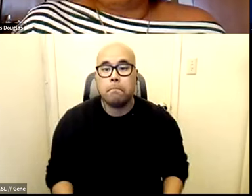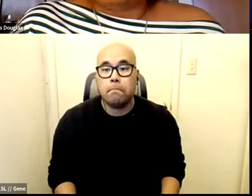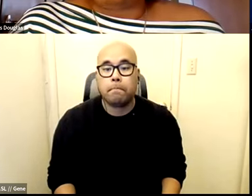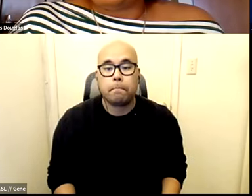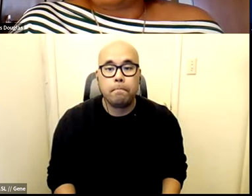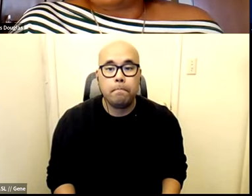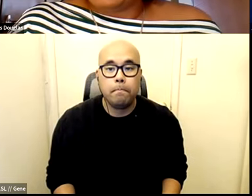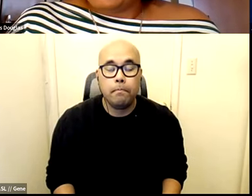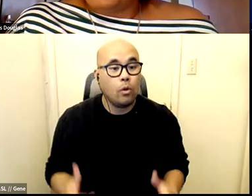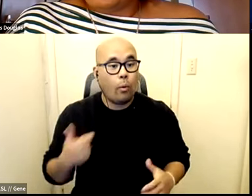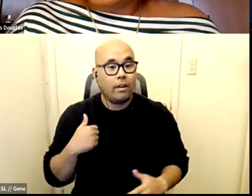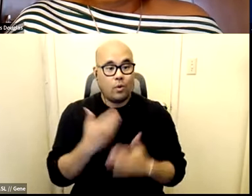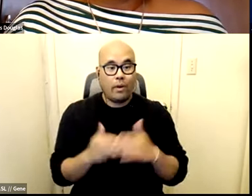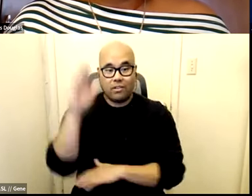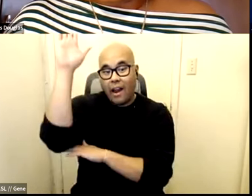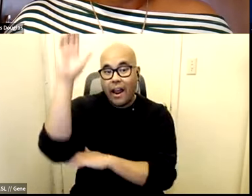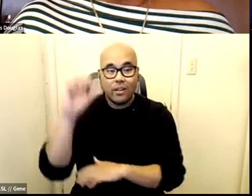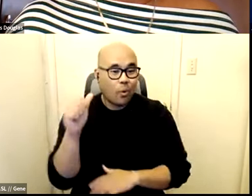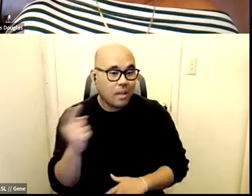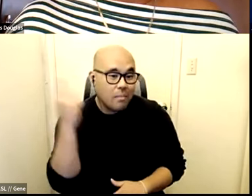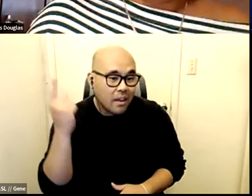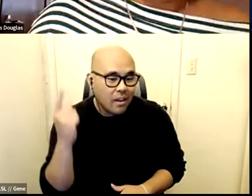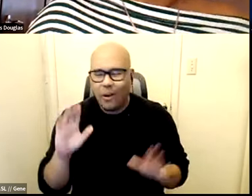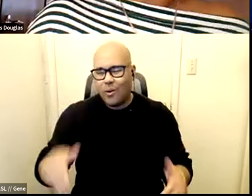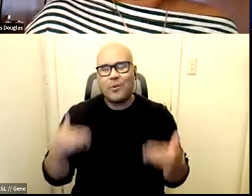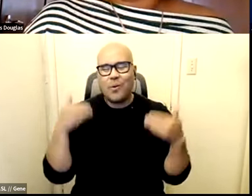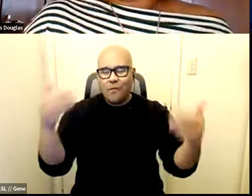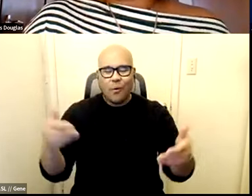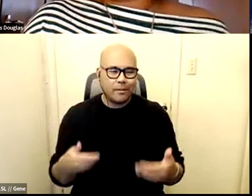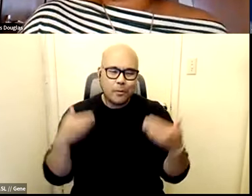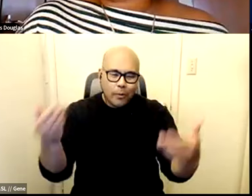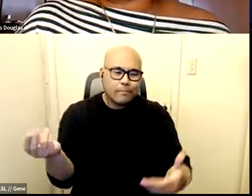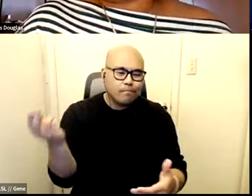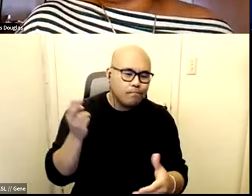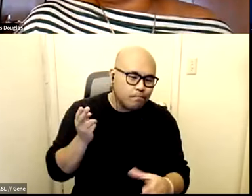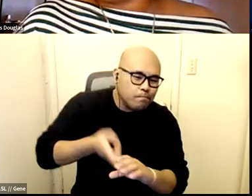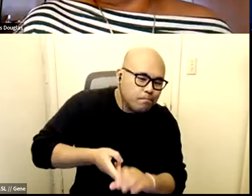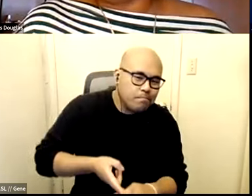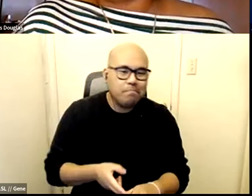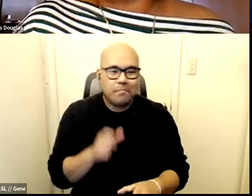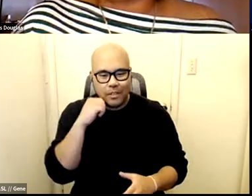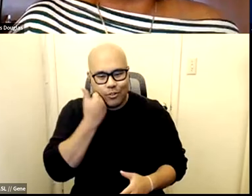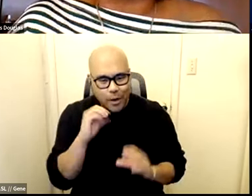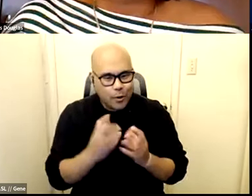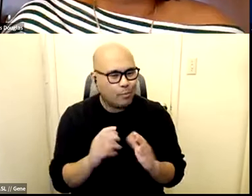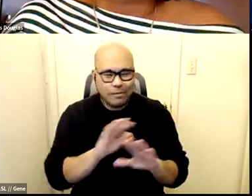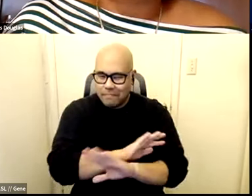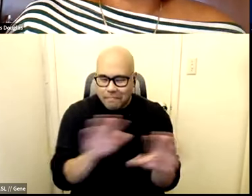Did you want us to raise our hands or anything like that? No, go for it. Just chime in. This isn't a shy group, so.